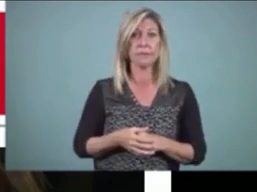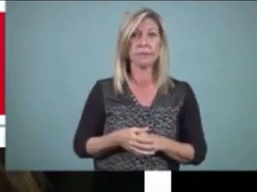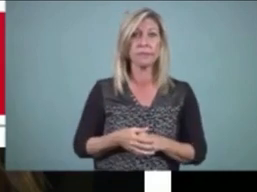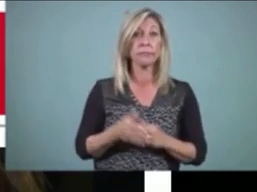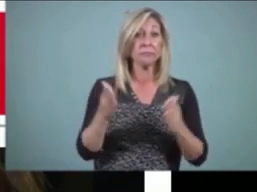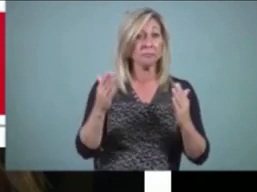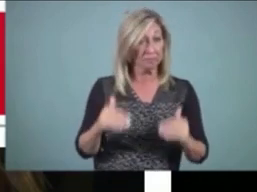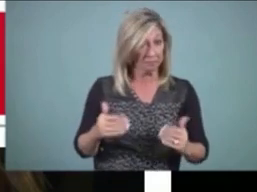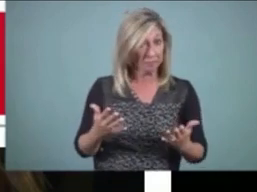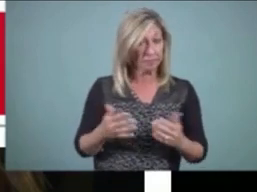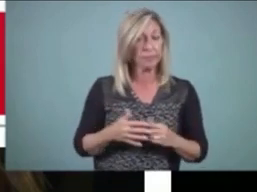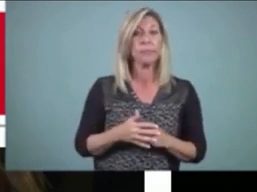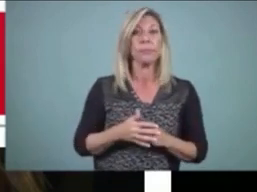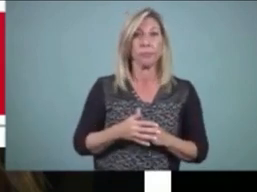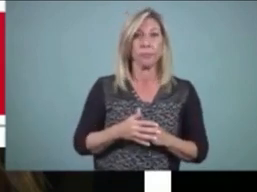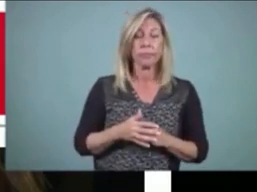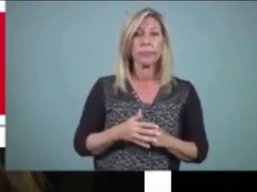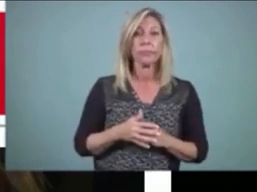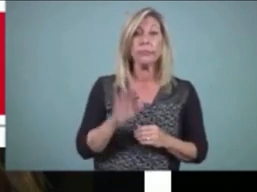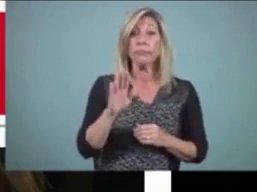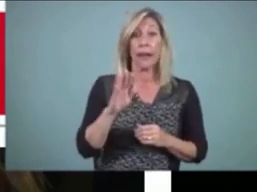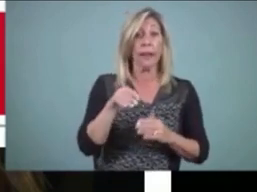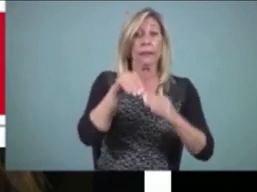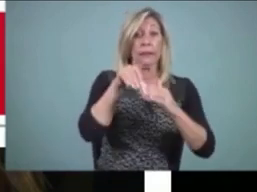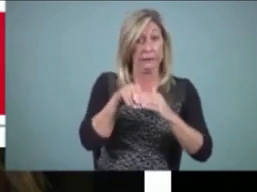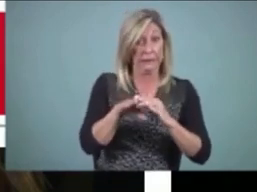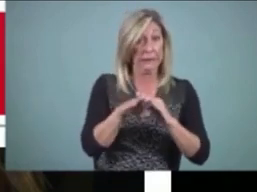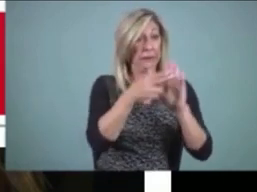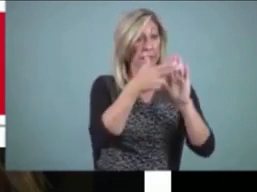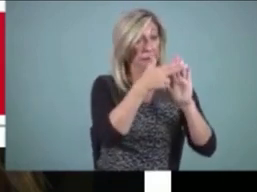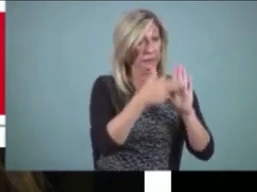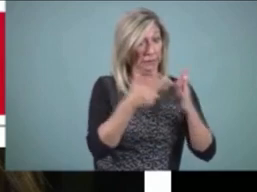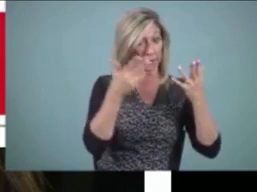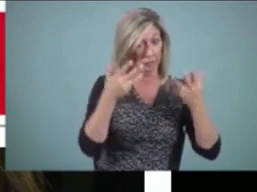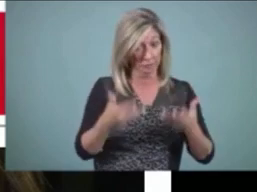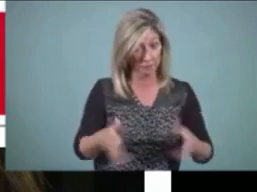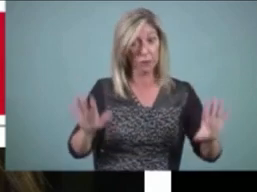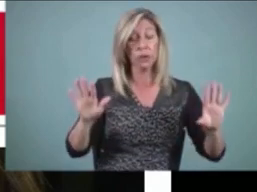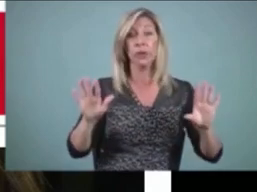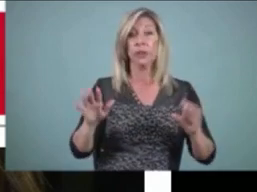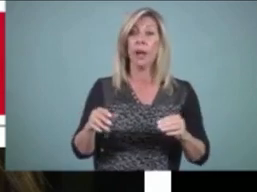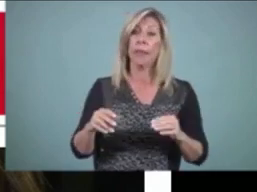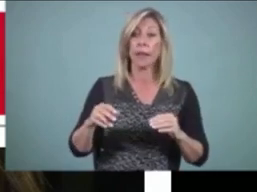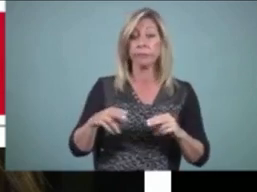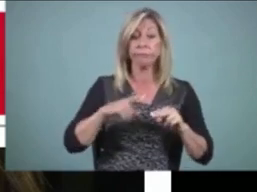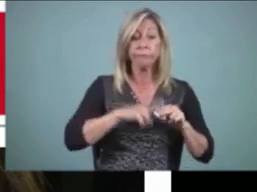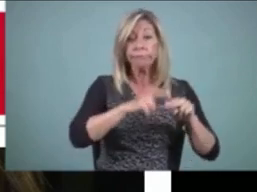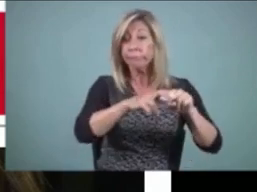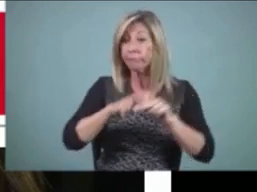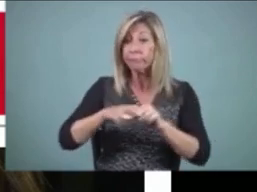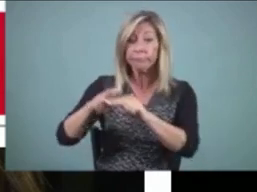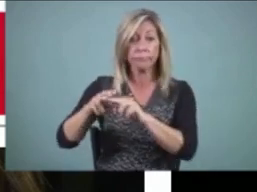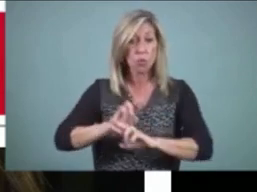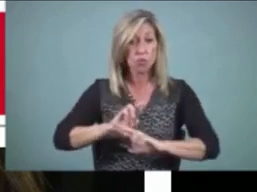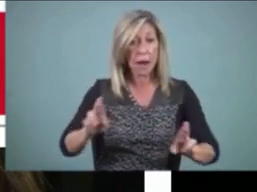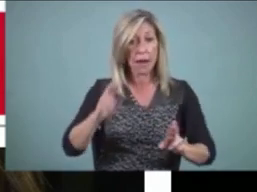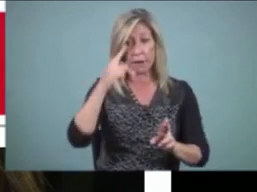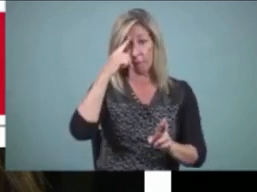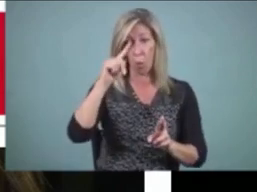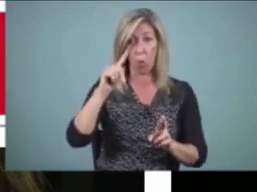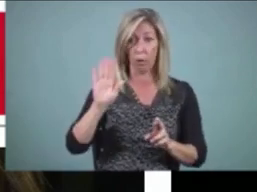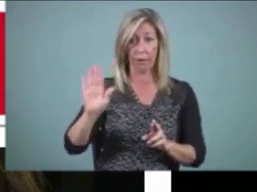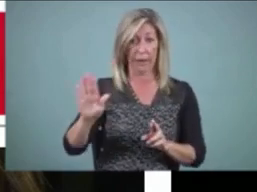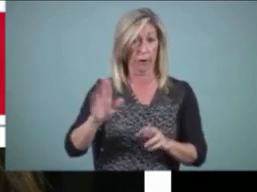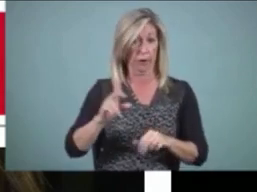And the first thing that happened when we came into the class after the students kind of got set up to what they were about that particular day,